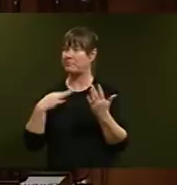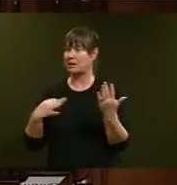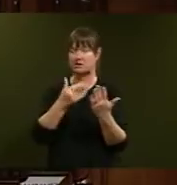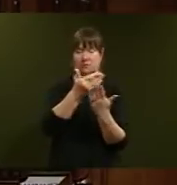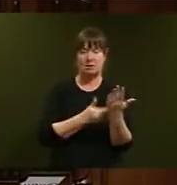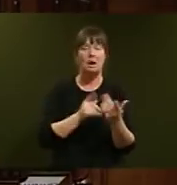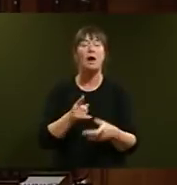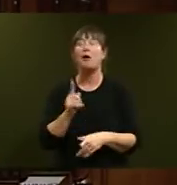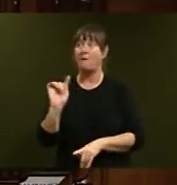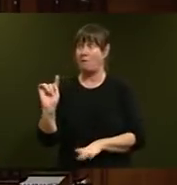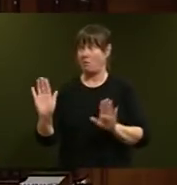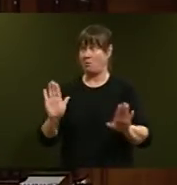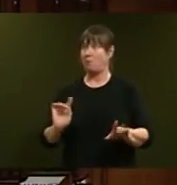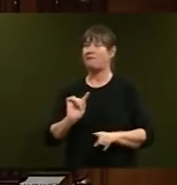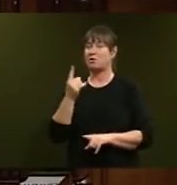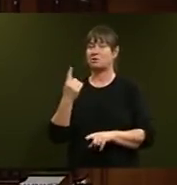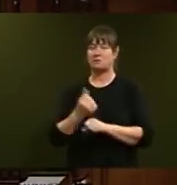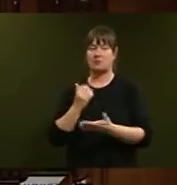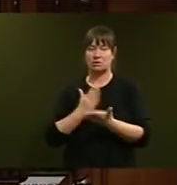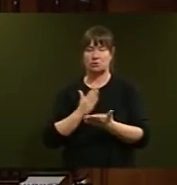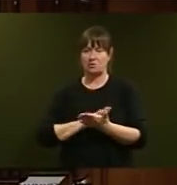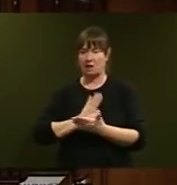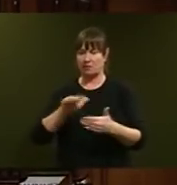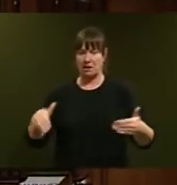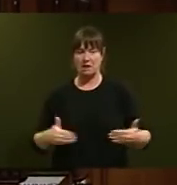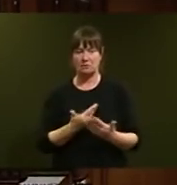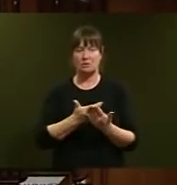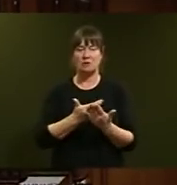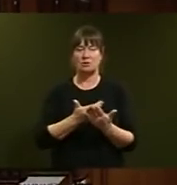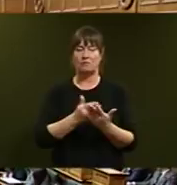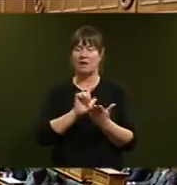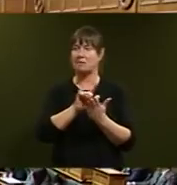that the introduction of that bill is the responsibility of this Minister.